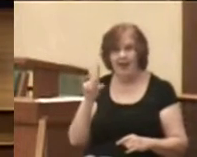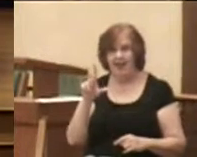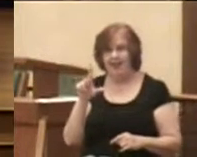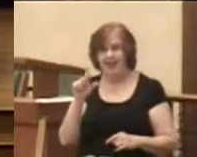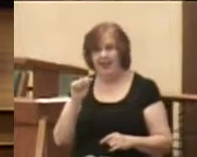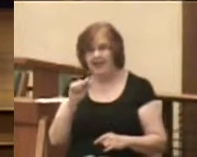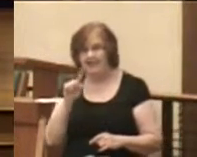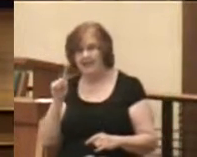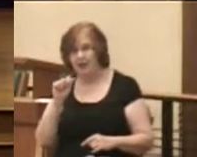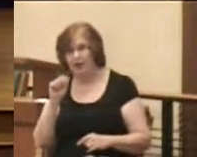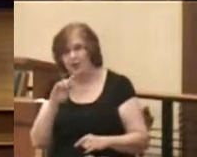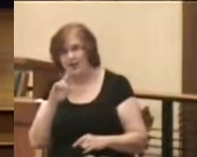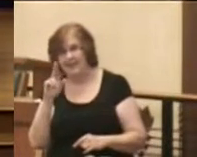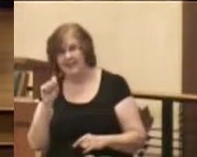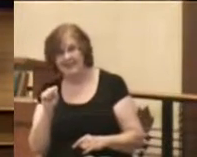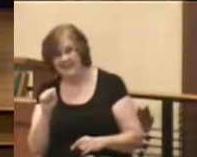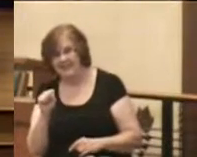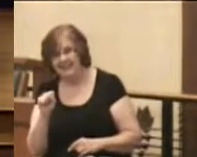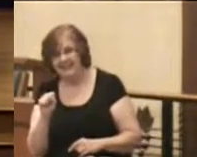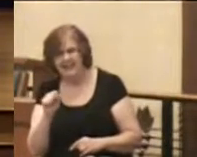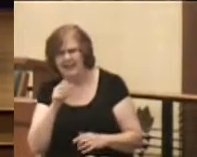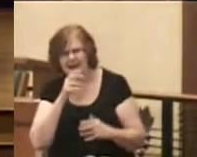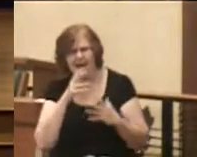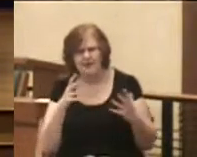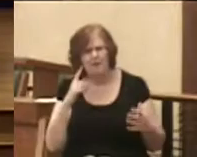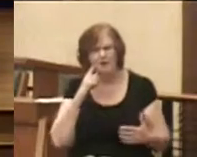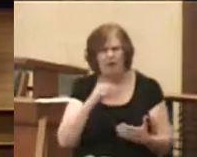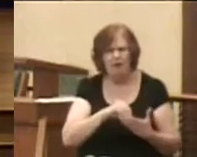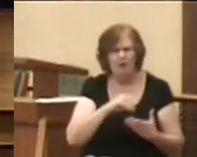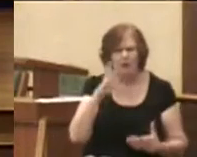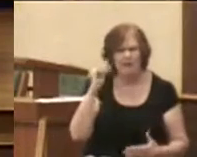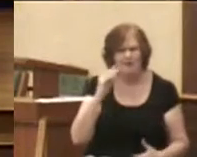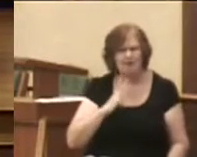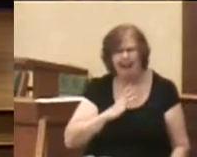You know, not so much for the rich guy.